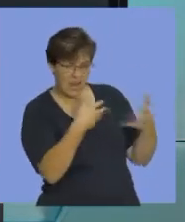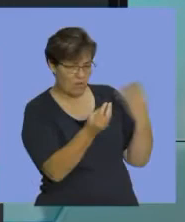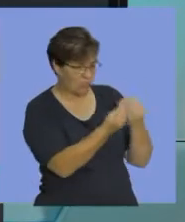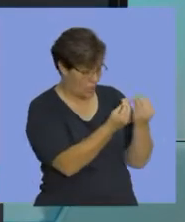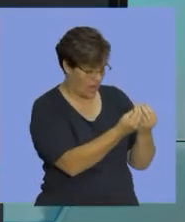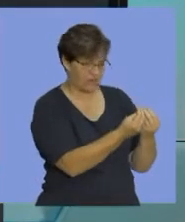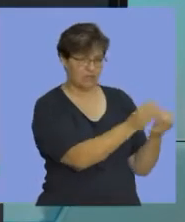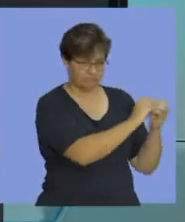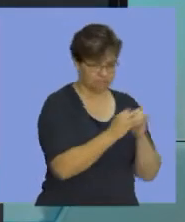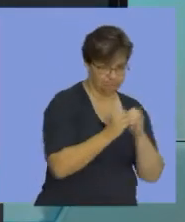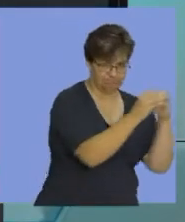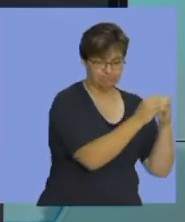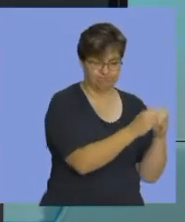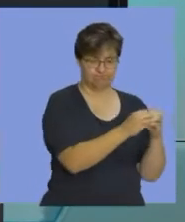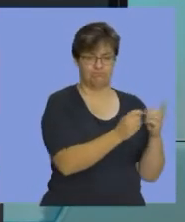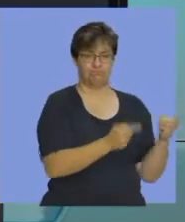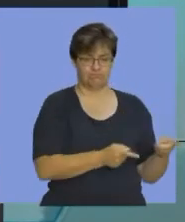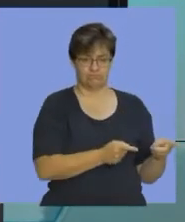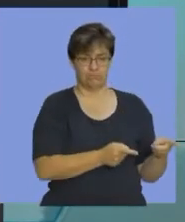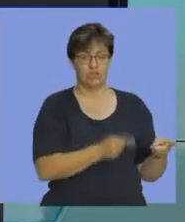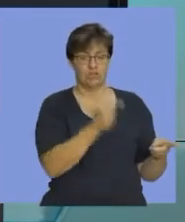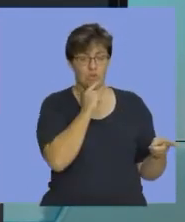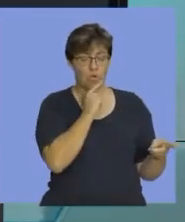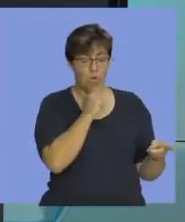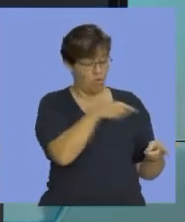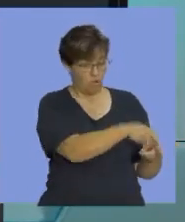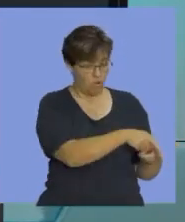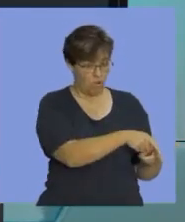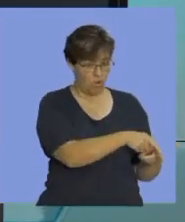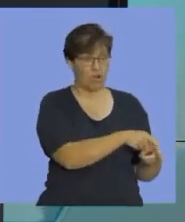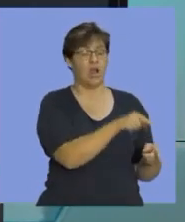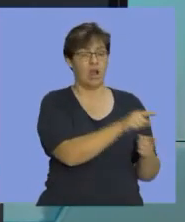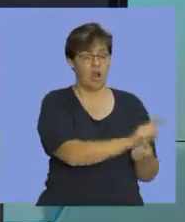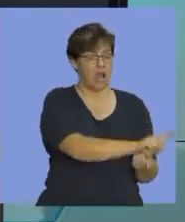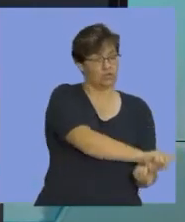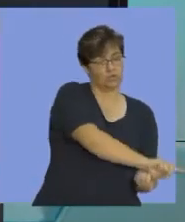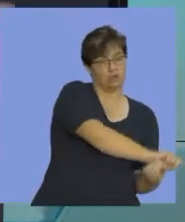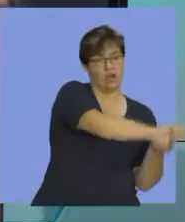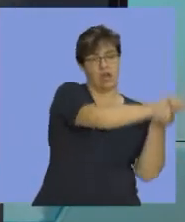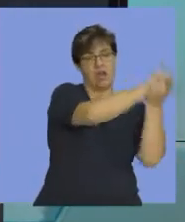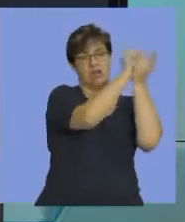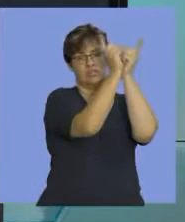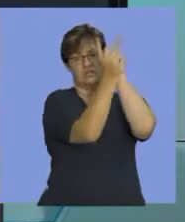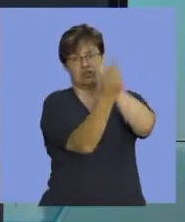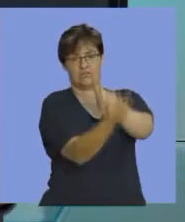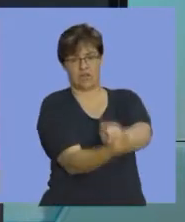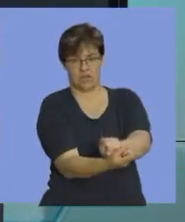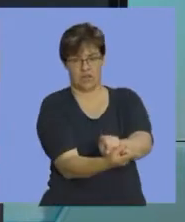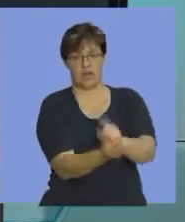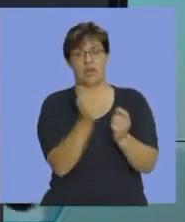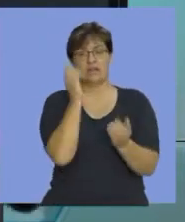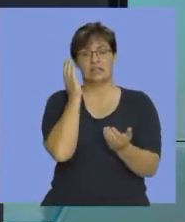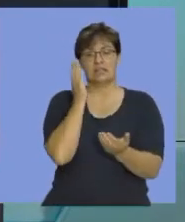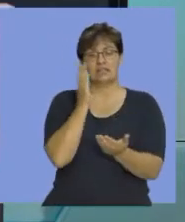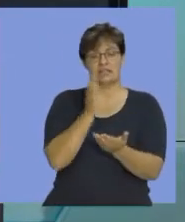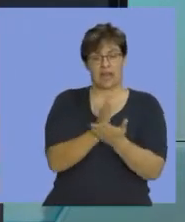that you were manufacturing. Therefore, you took those goods, and you transferred them into your direct